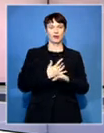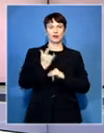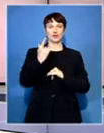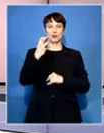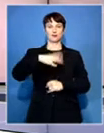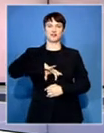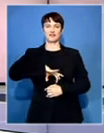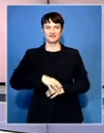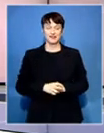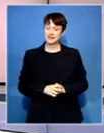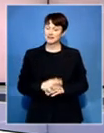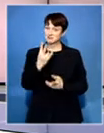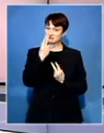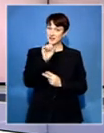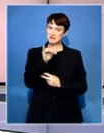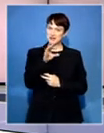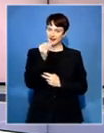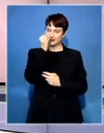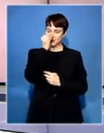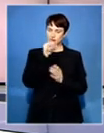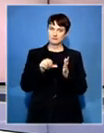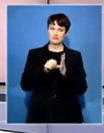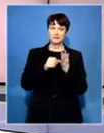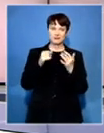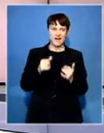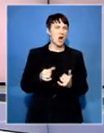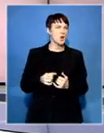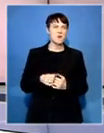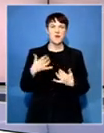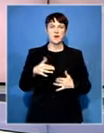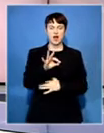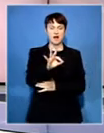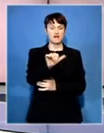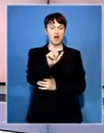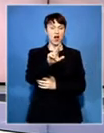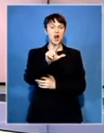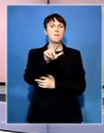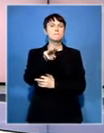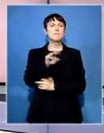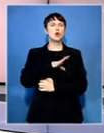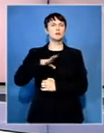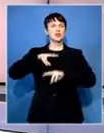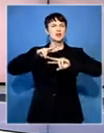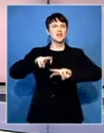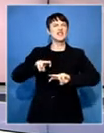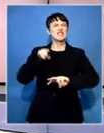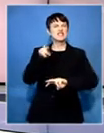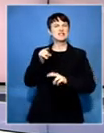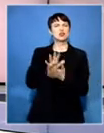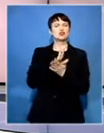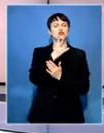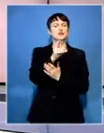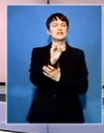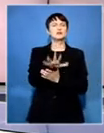You're watching SABC News Primetime. Now it's a race against time for the Farlum Commission of Inquiry into the 2012